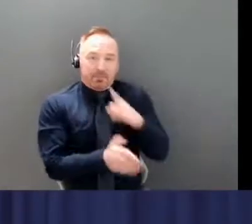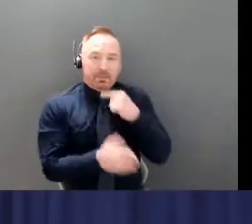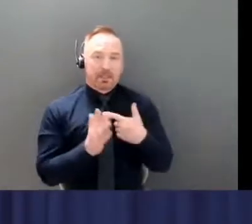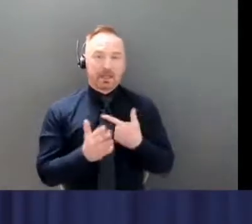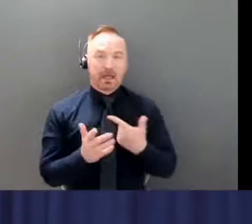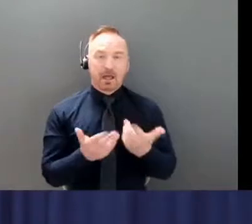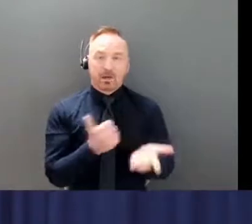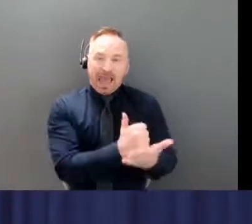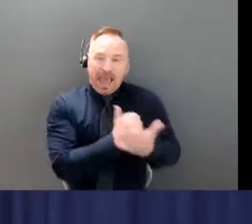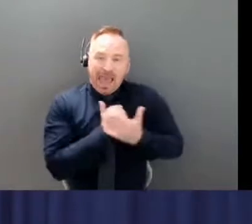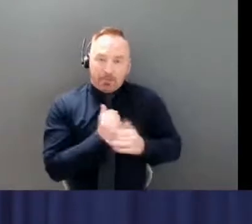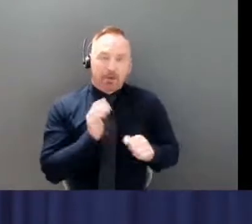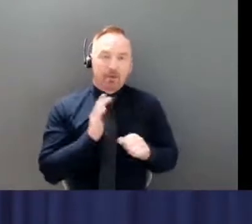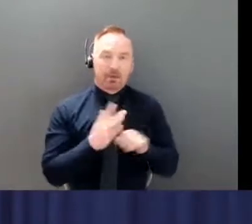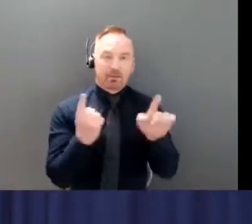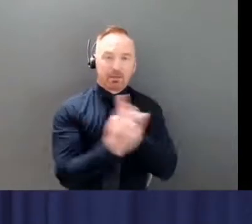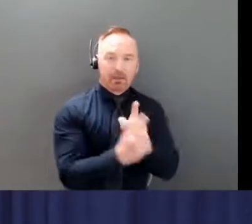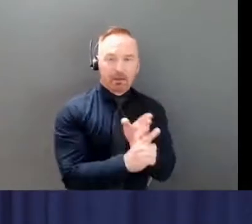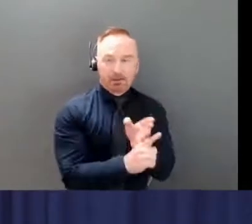cases become detected.